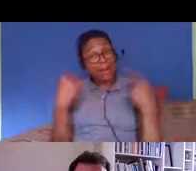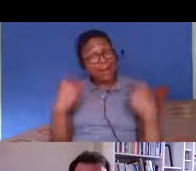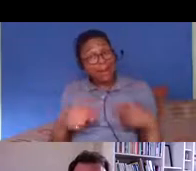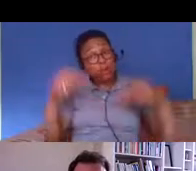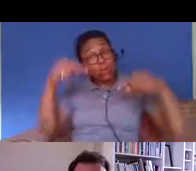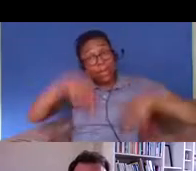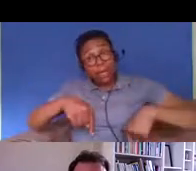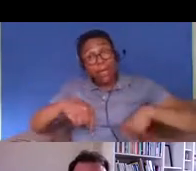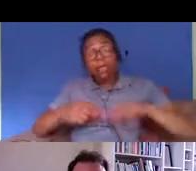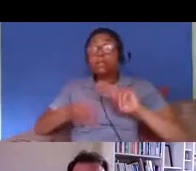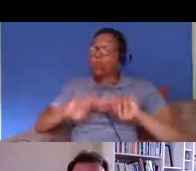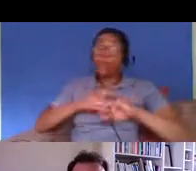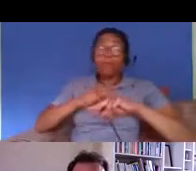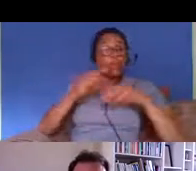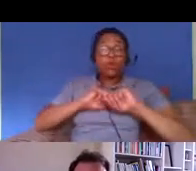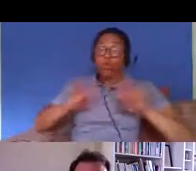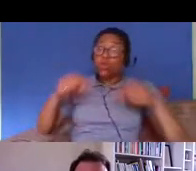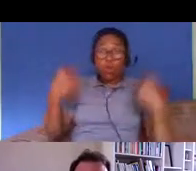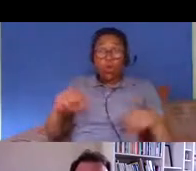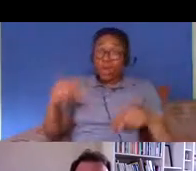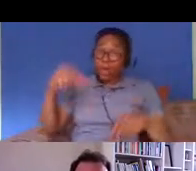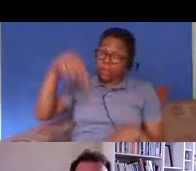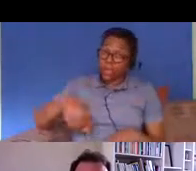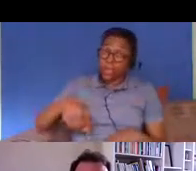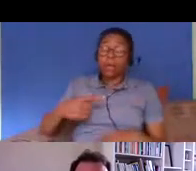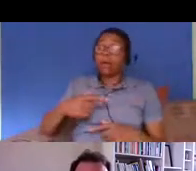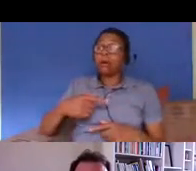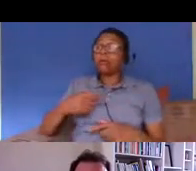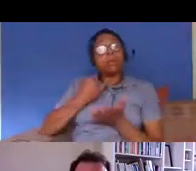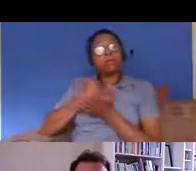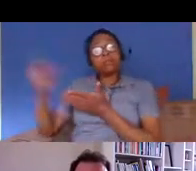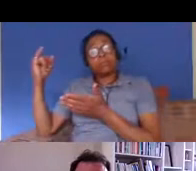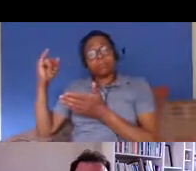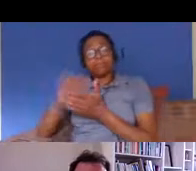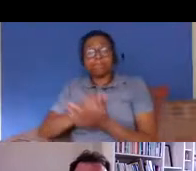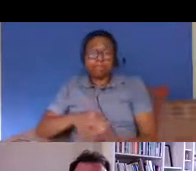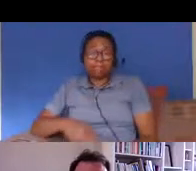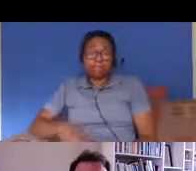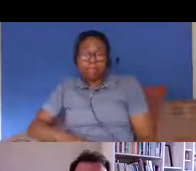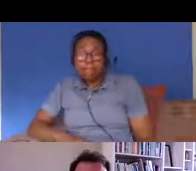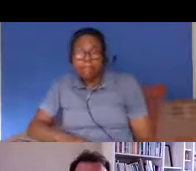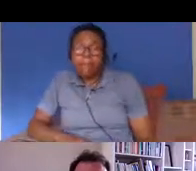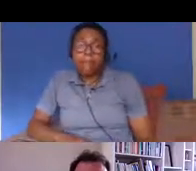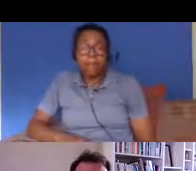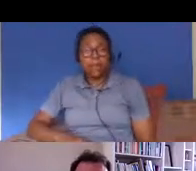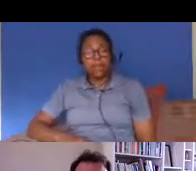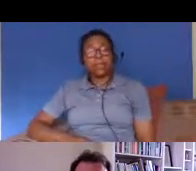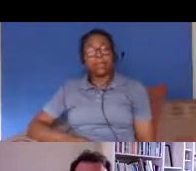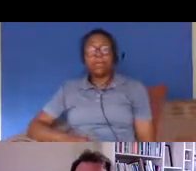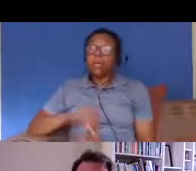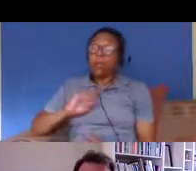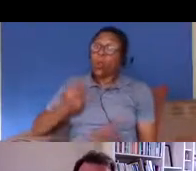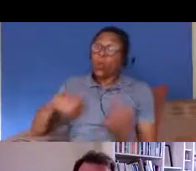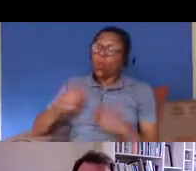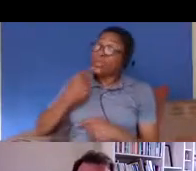introduced in 2014 and then incredibly um despite there being evidence to suggest that that banks and building societies were getting this wrong